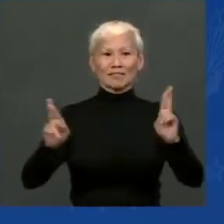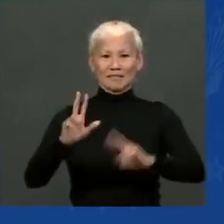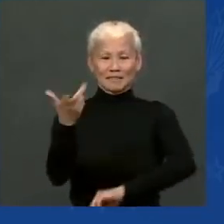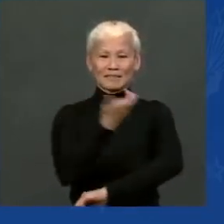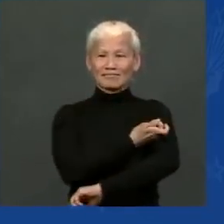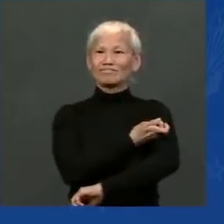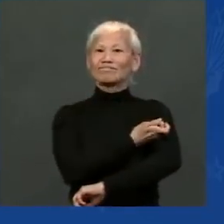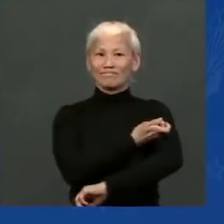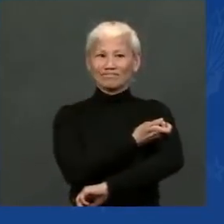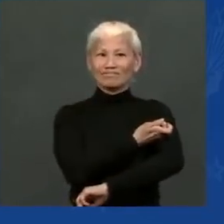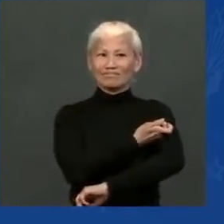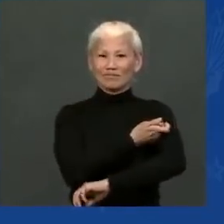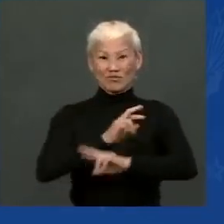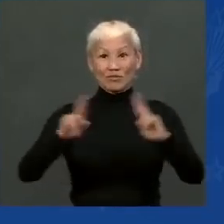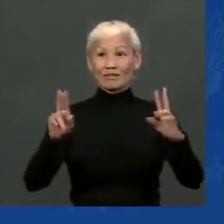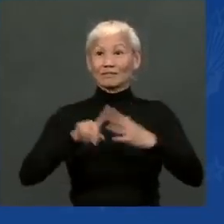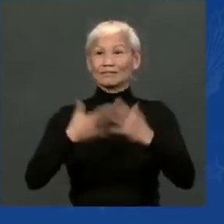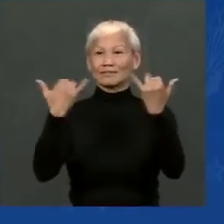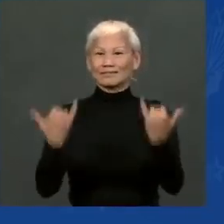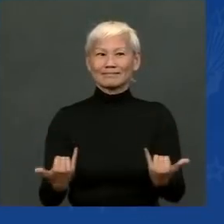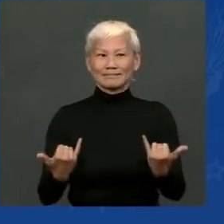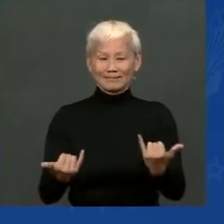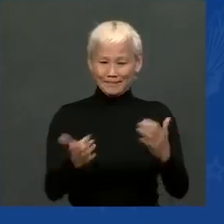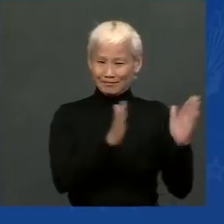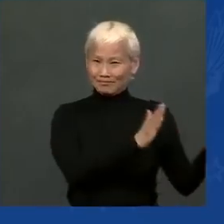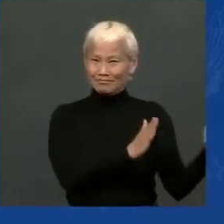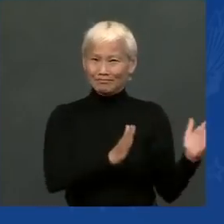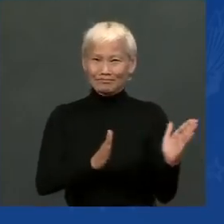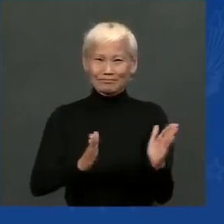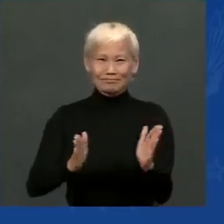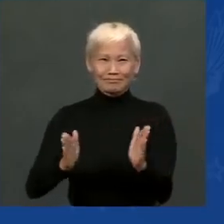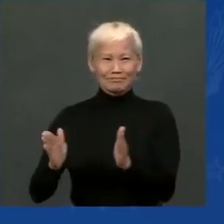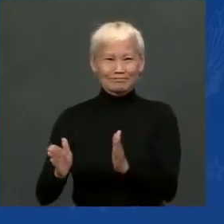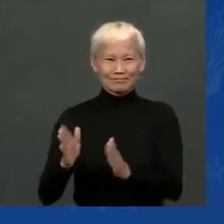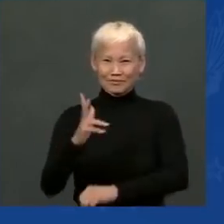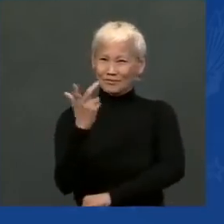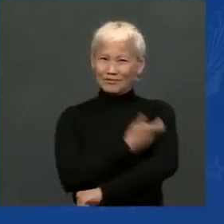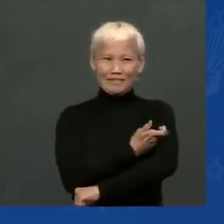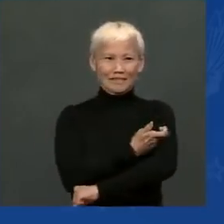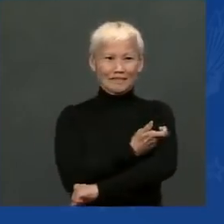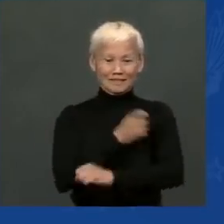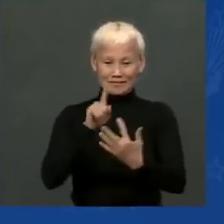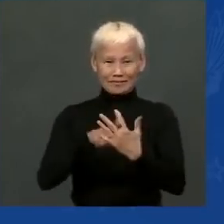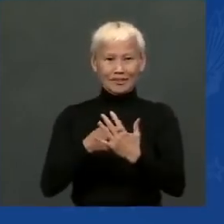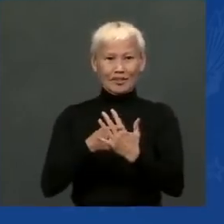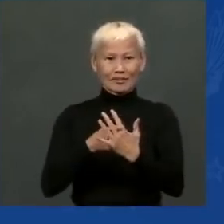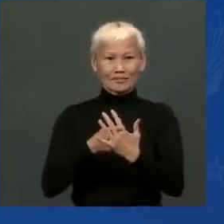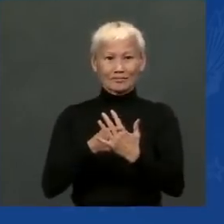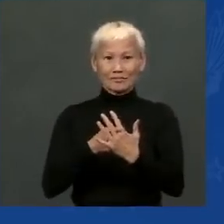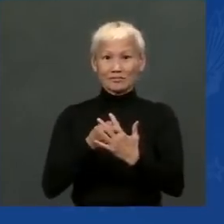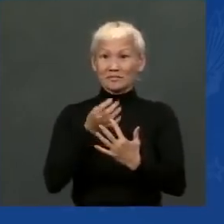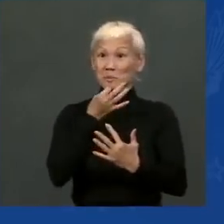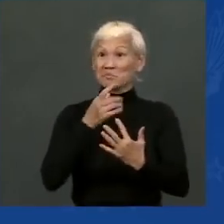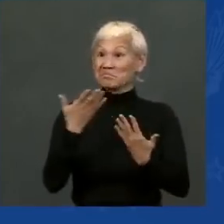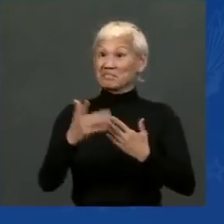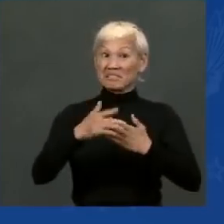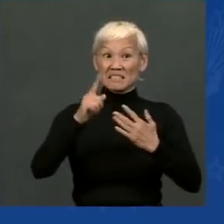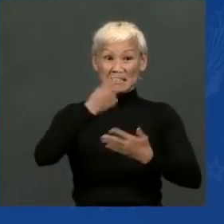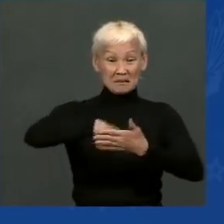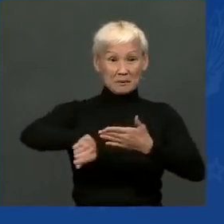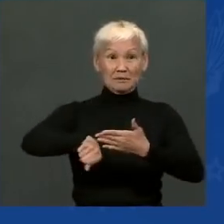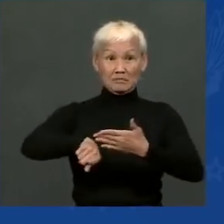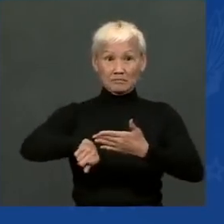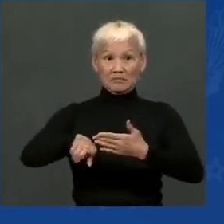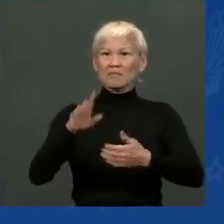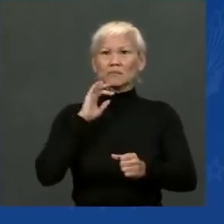today, organized, and have a plan for this vaccination's launch. As soon as next week, we'll have enough vaccine and